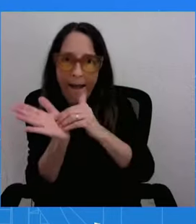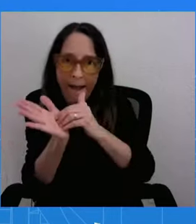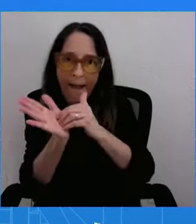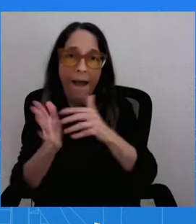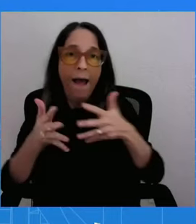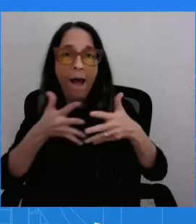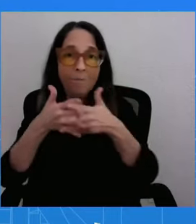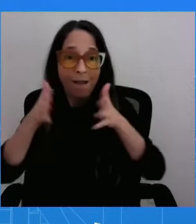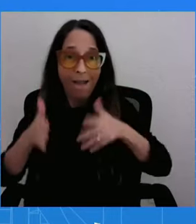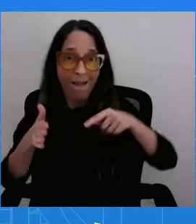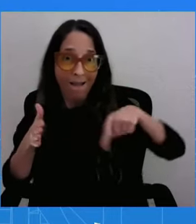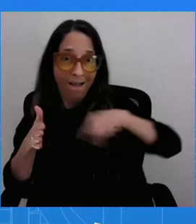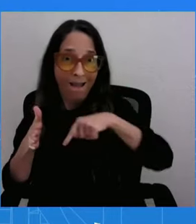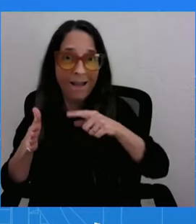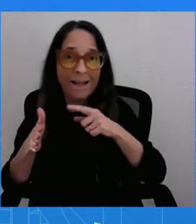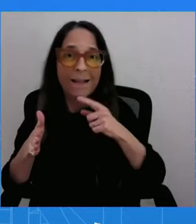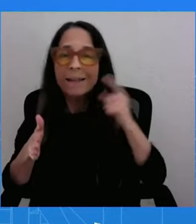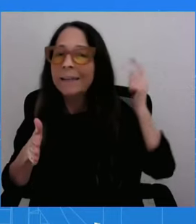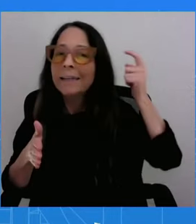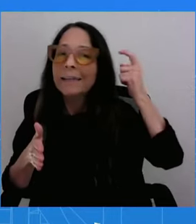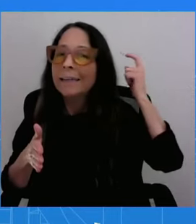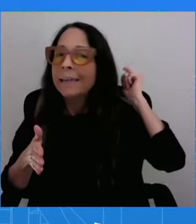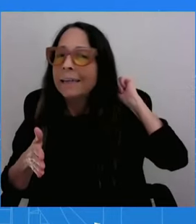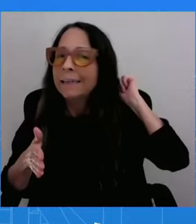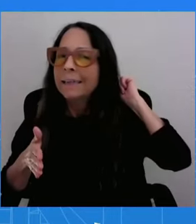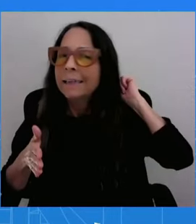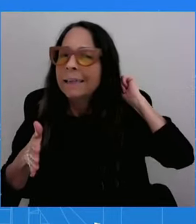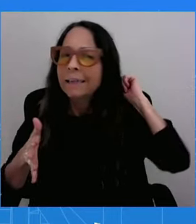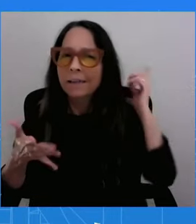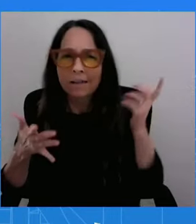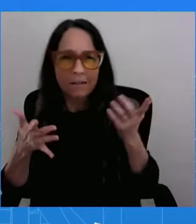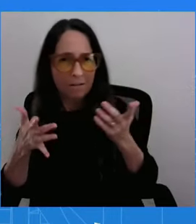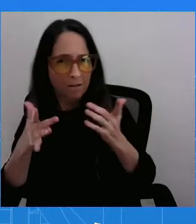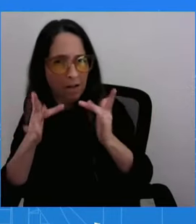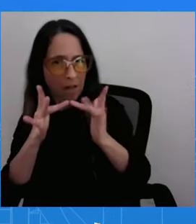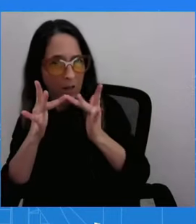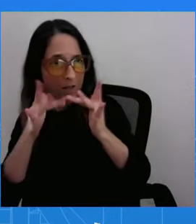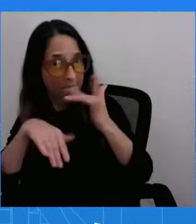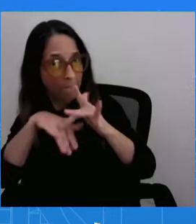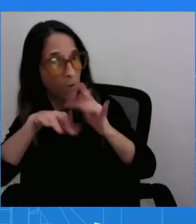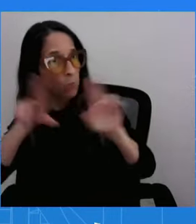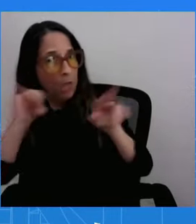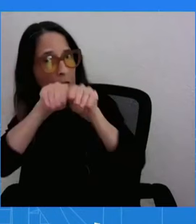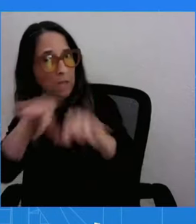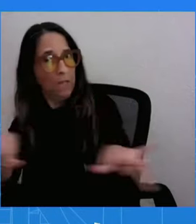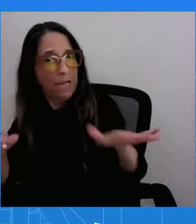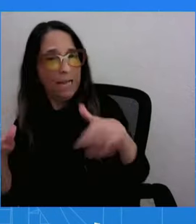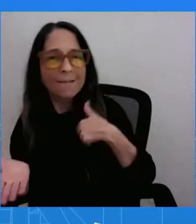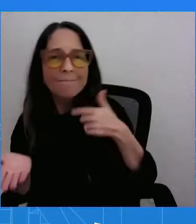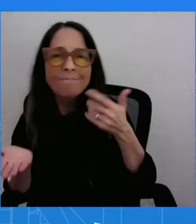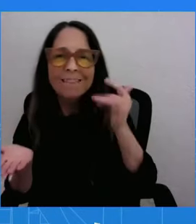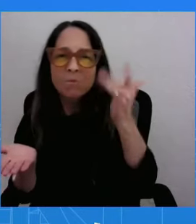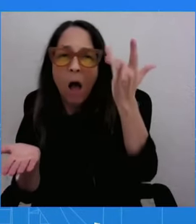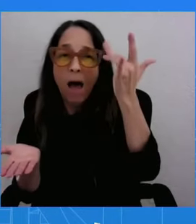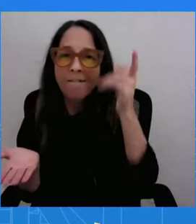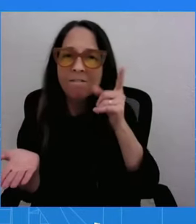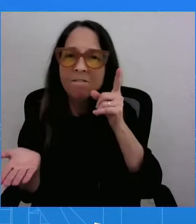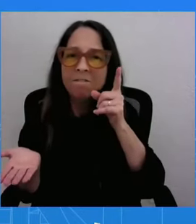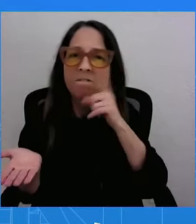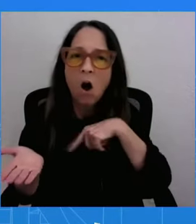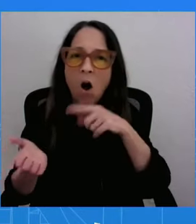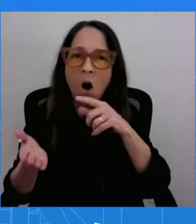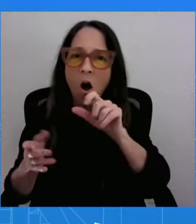because, you know, these fake social media personas and disinformation in cyberspace is